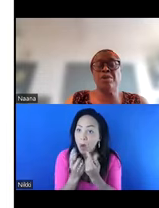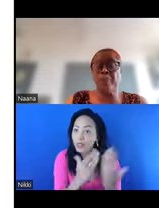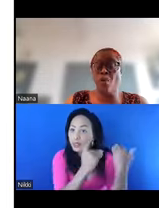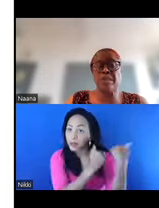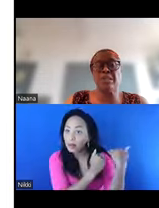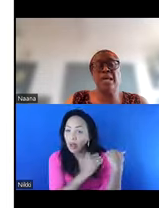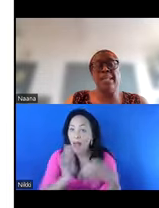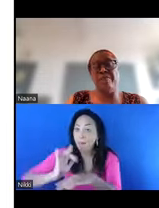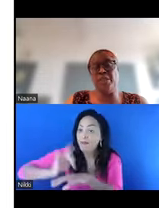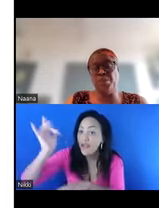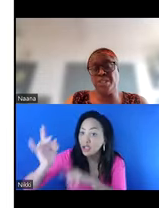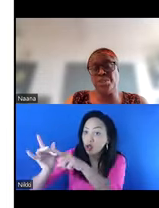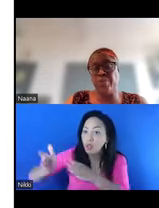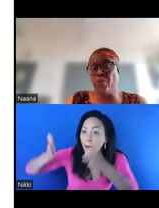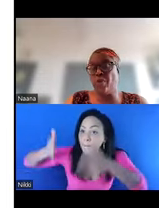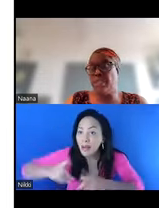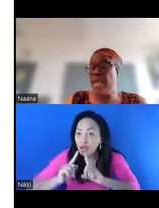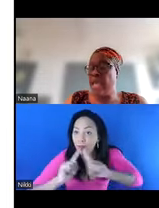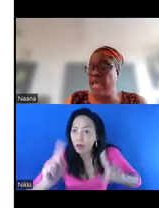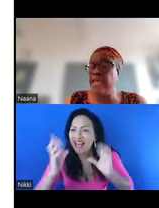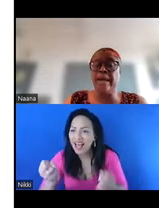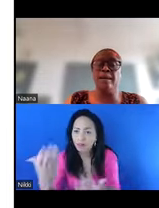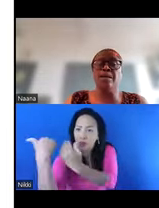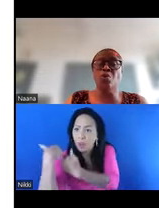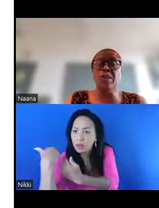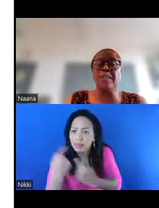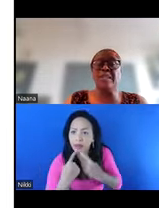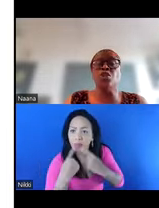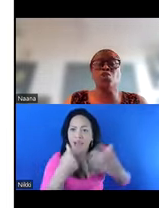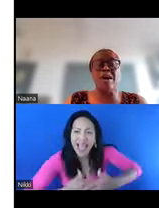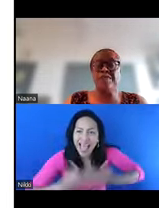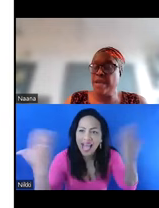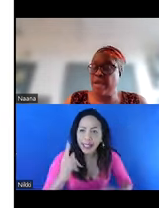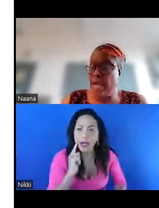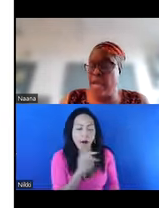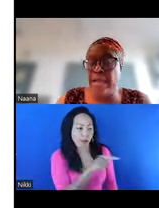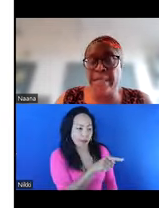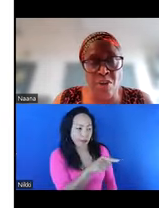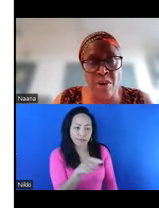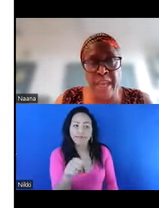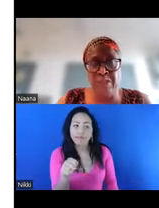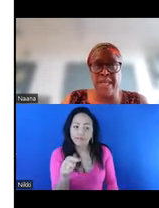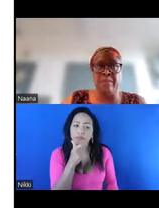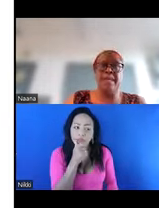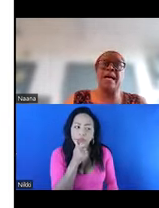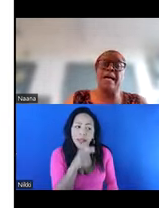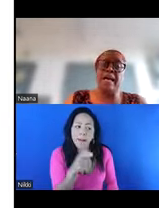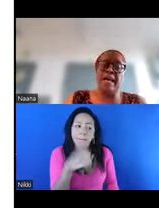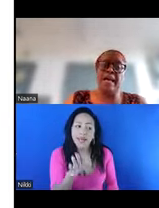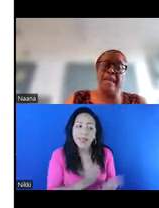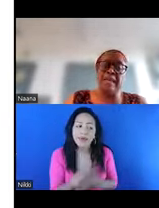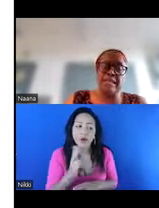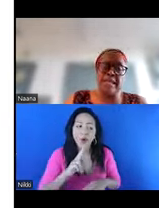professionals report, they have a duty to report any girl who is seen to have undergone FGM